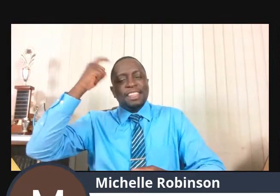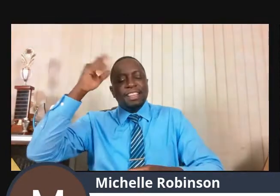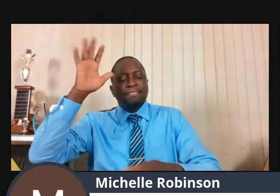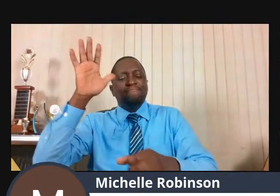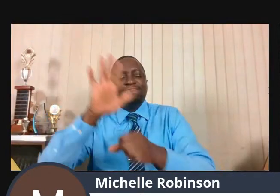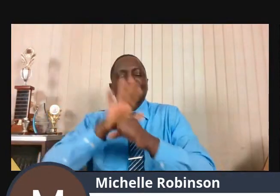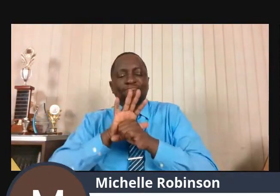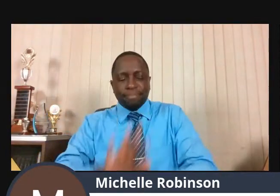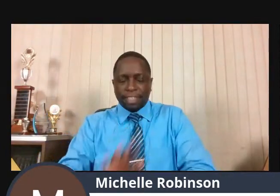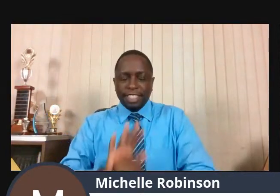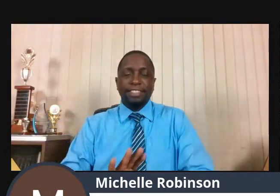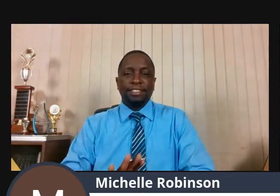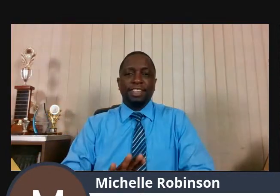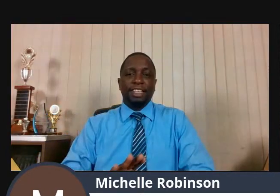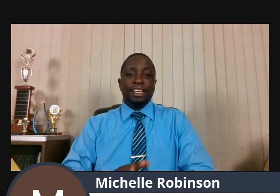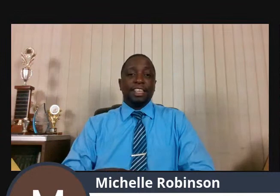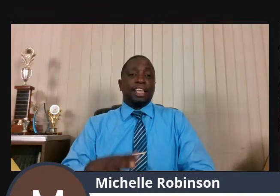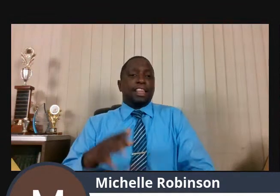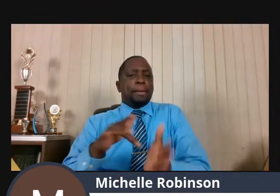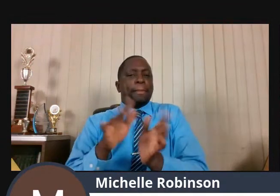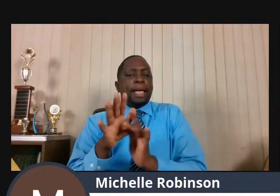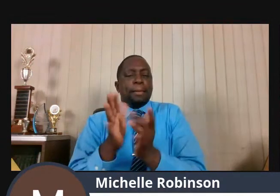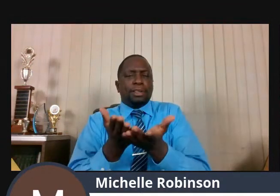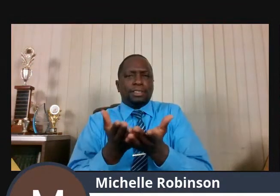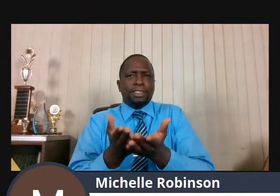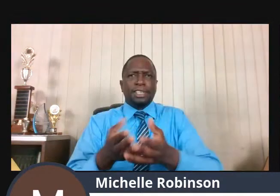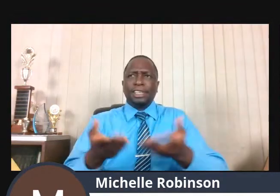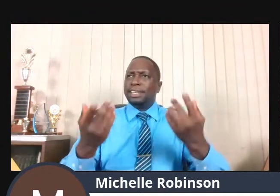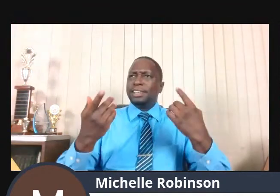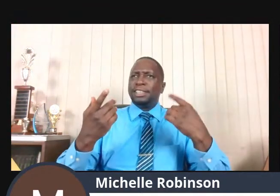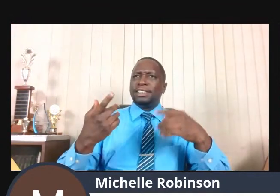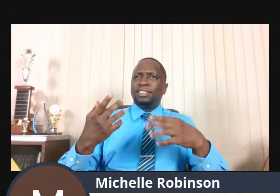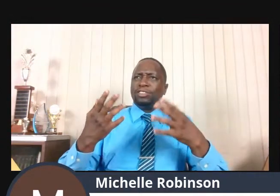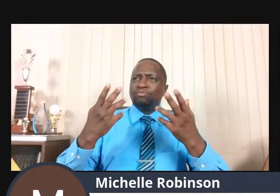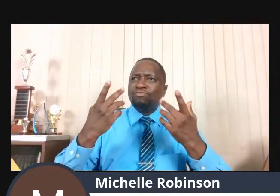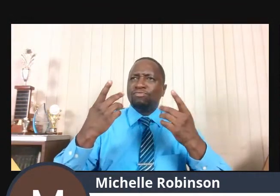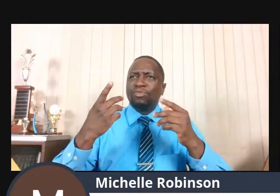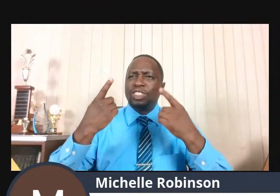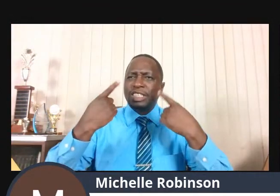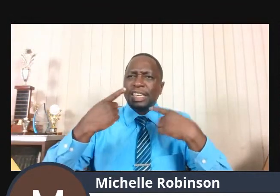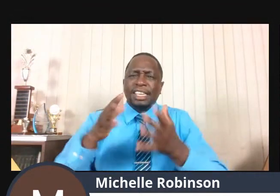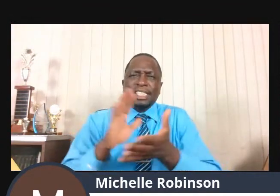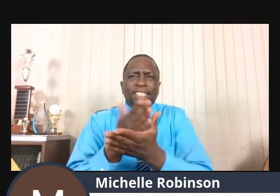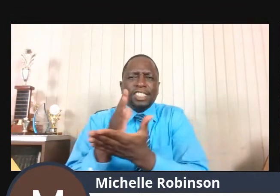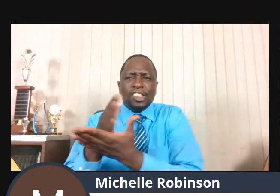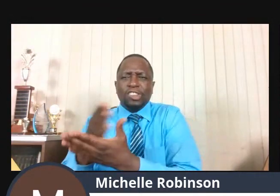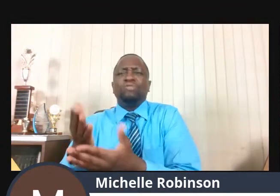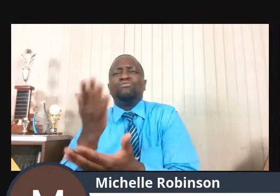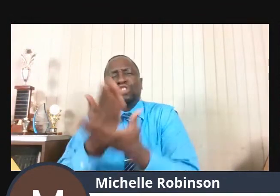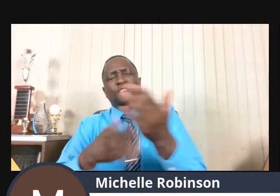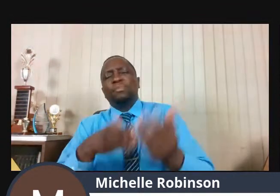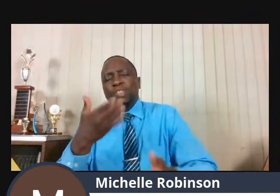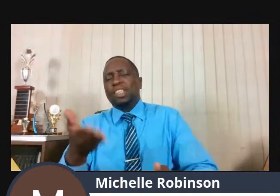gives us an insight as to some of God's solutions in this chapter.